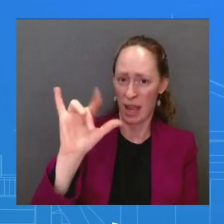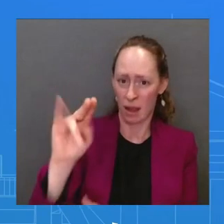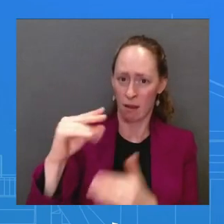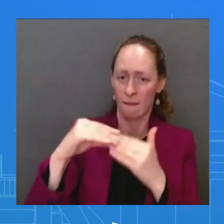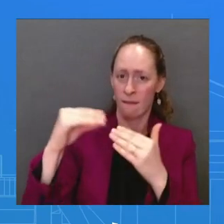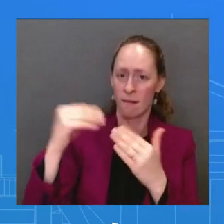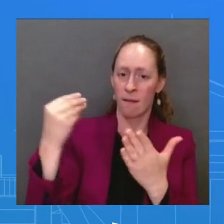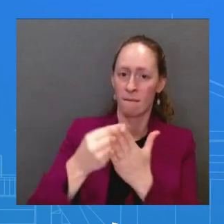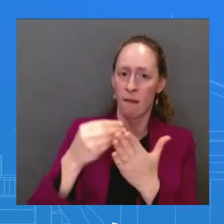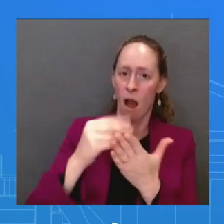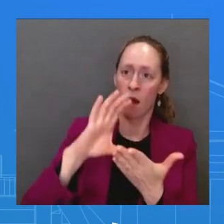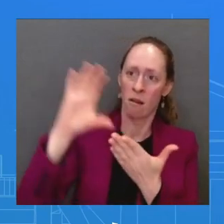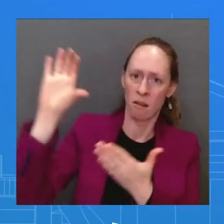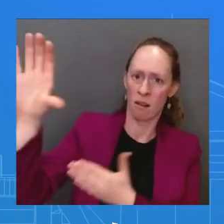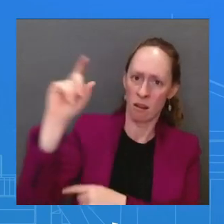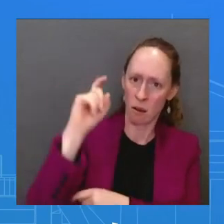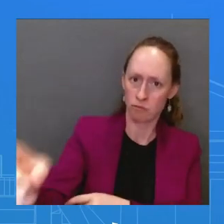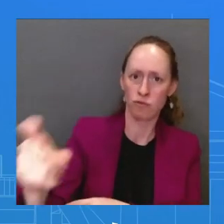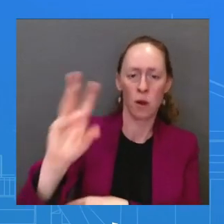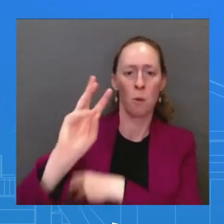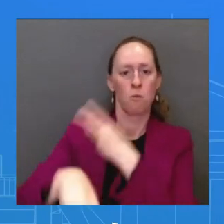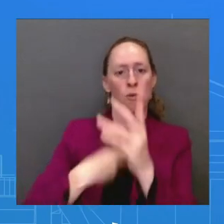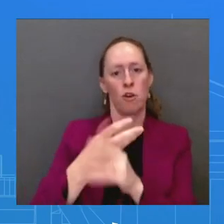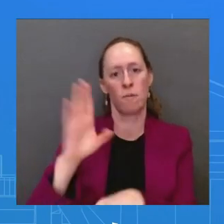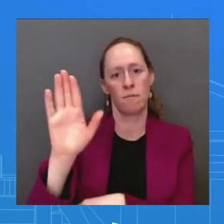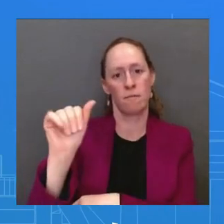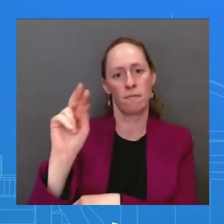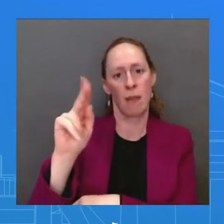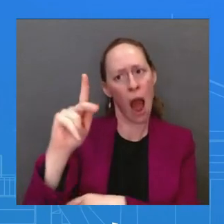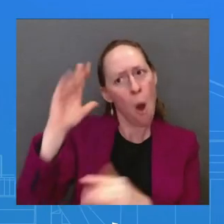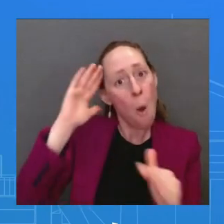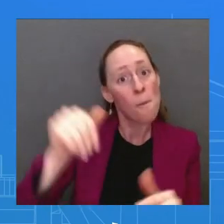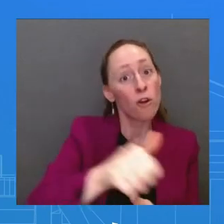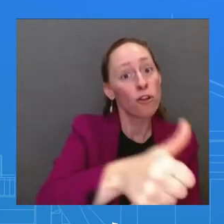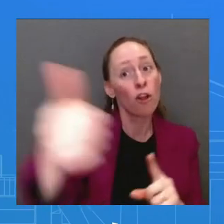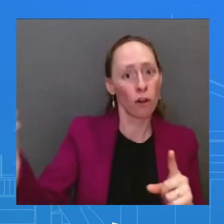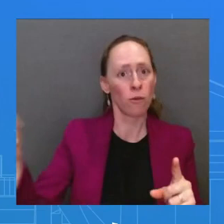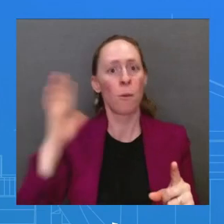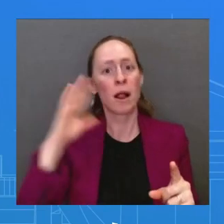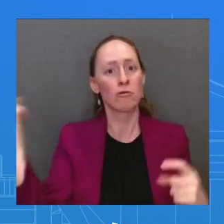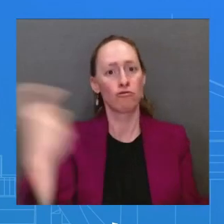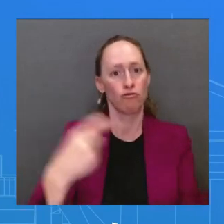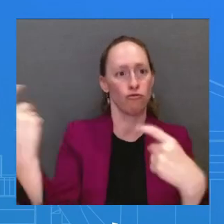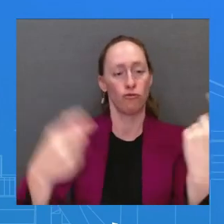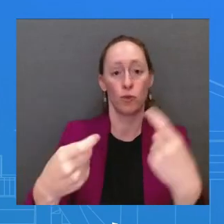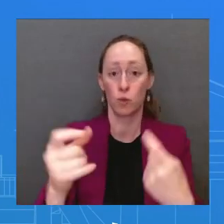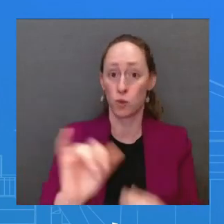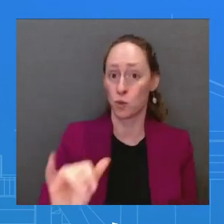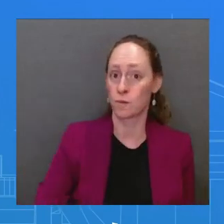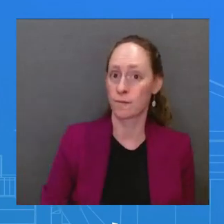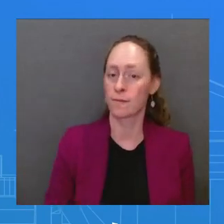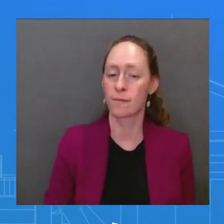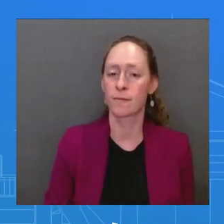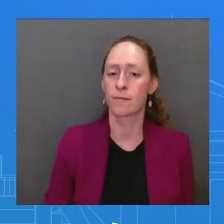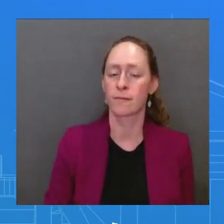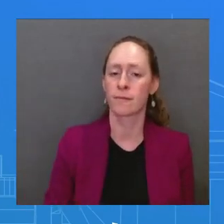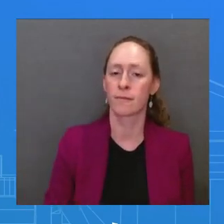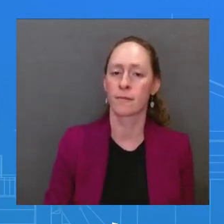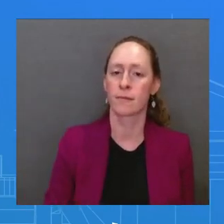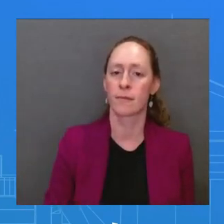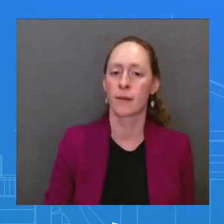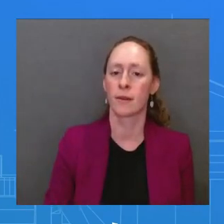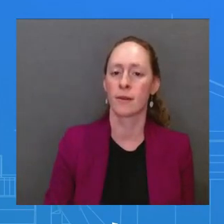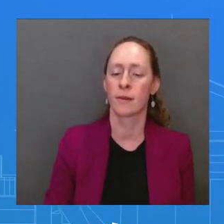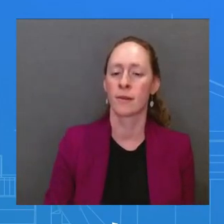And at the G20, we've been leading an effort that we hope will see the G20 endorse this level of ambition and